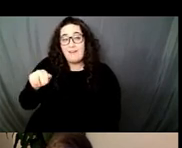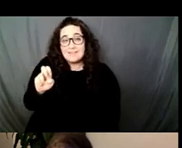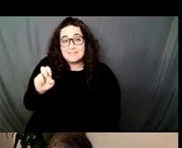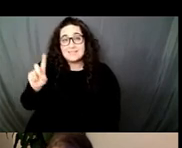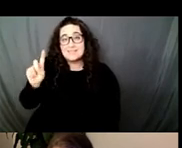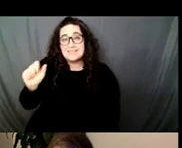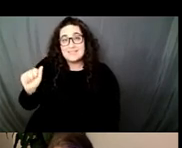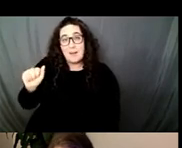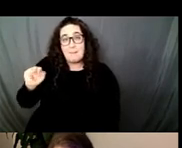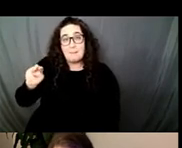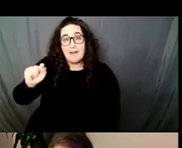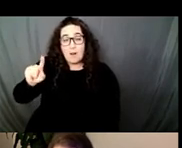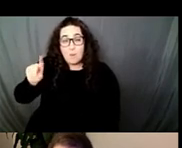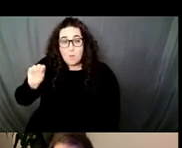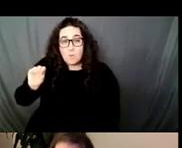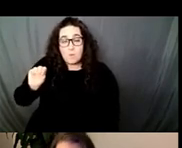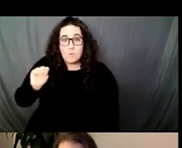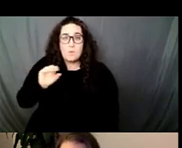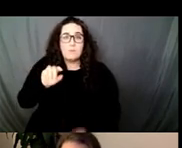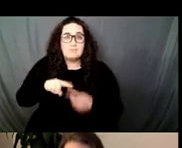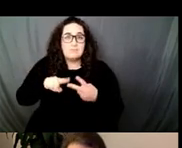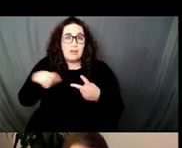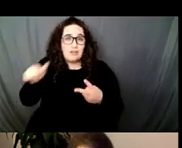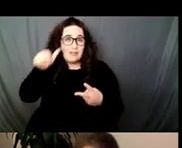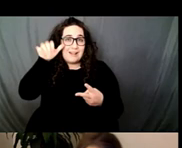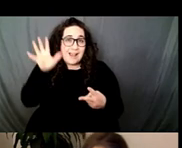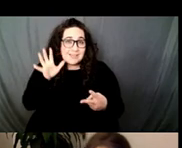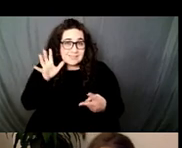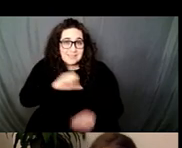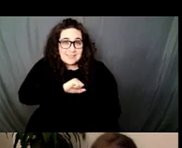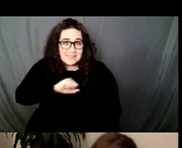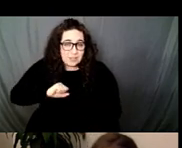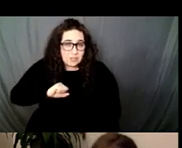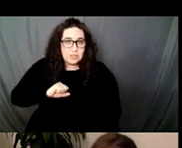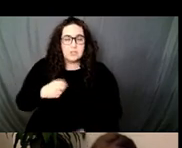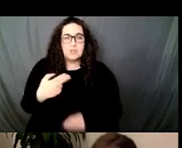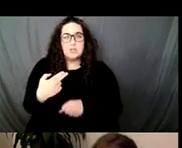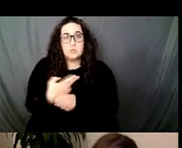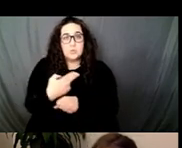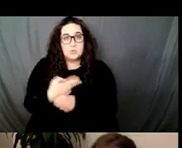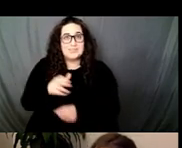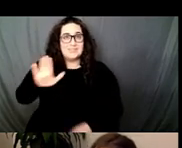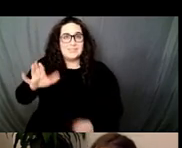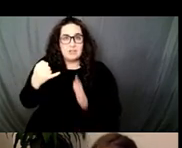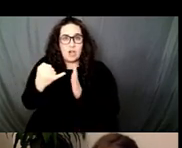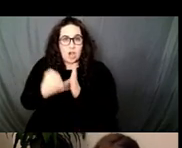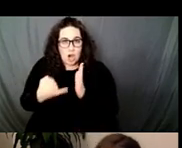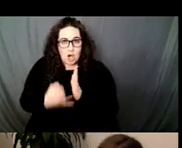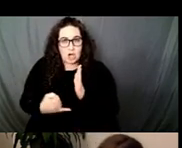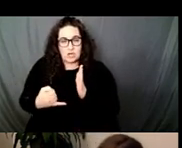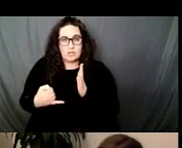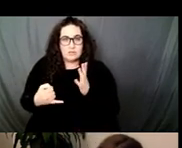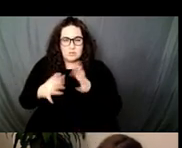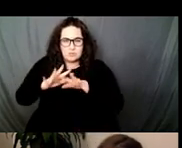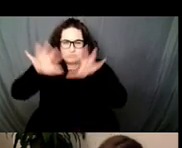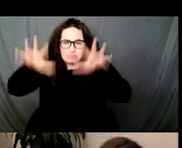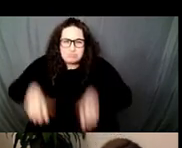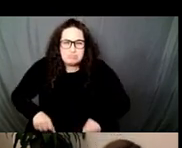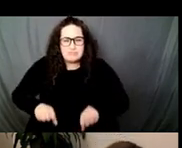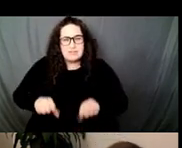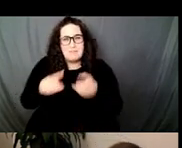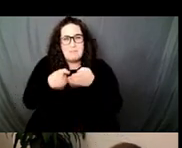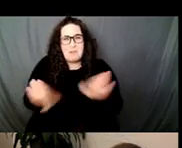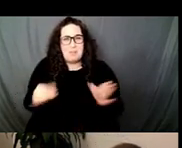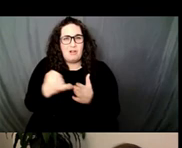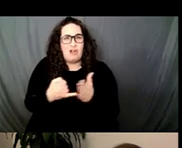were using the spectacle of queer and bi-POC art to carry out an assault on public arts funding. Rather than take a